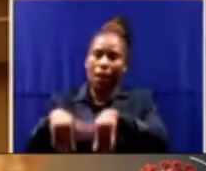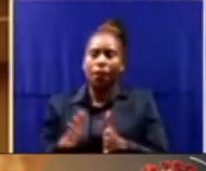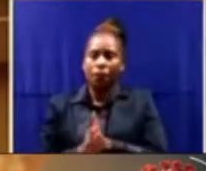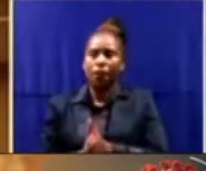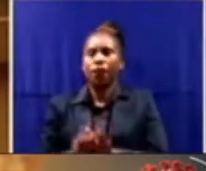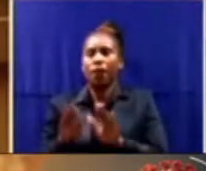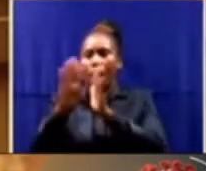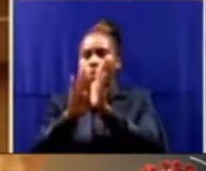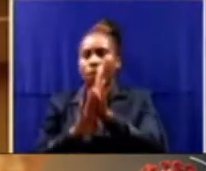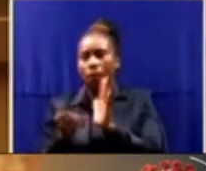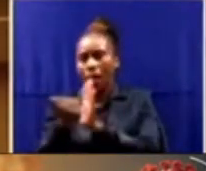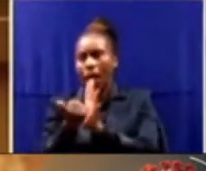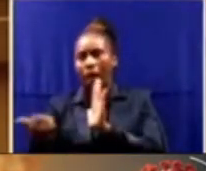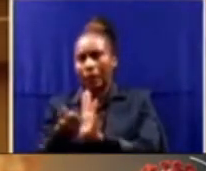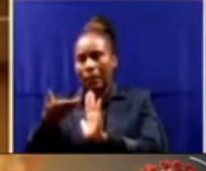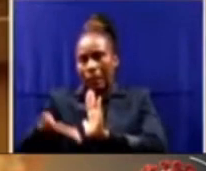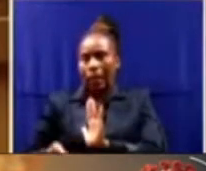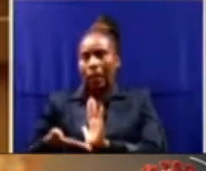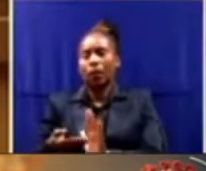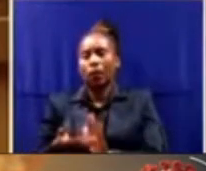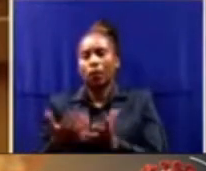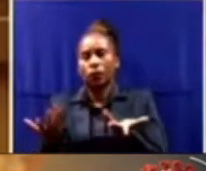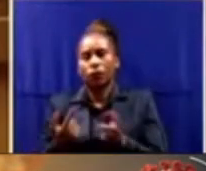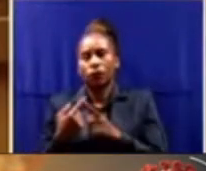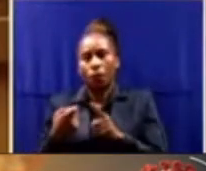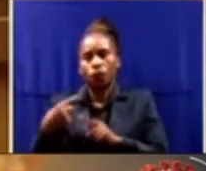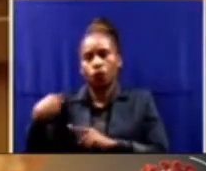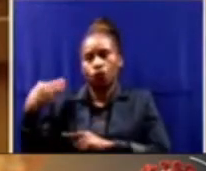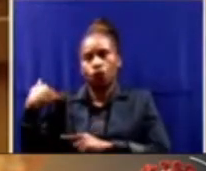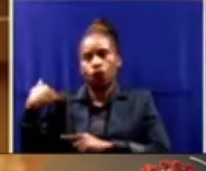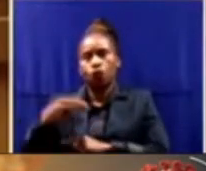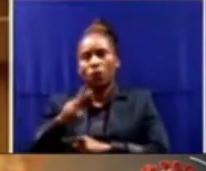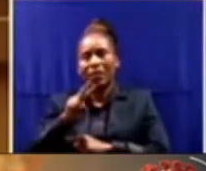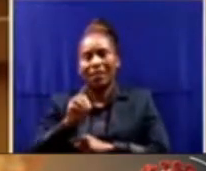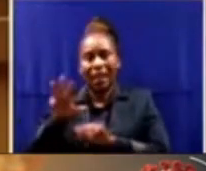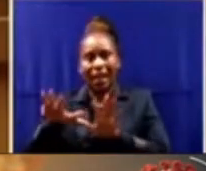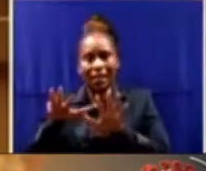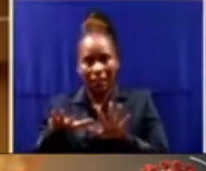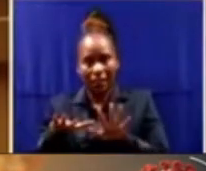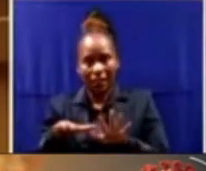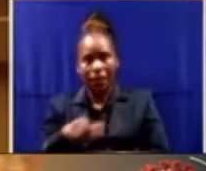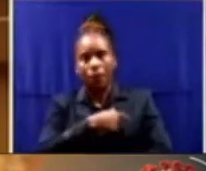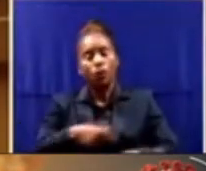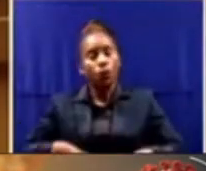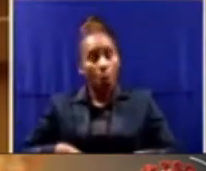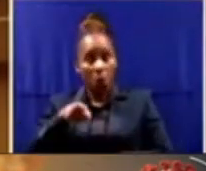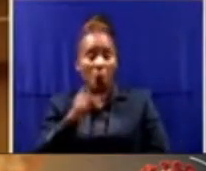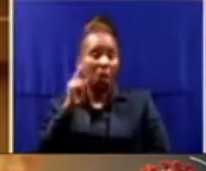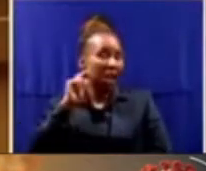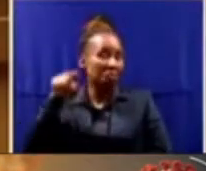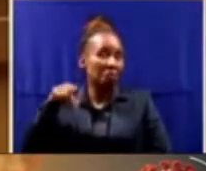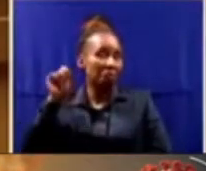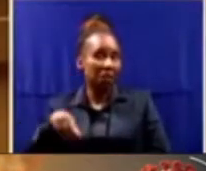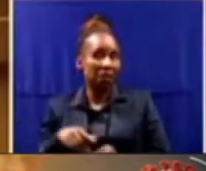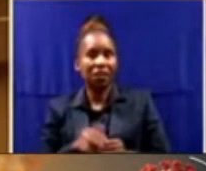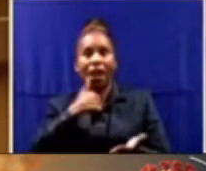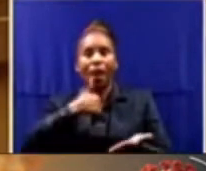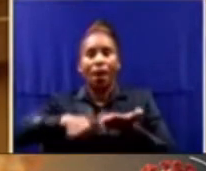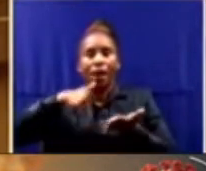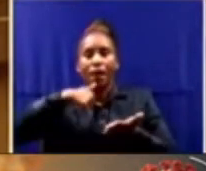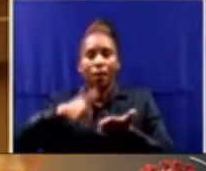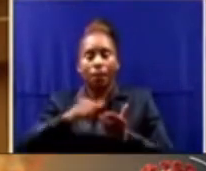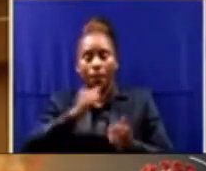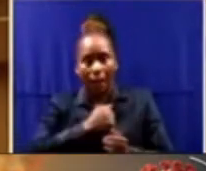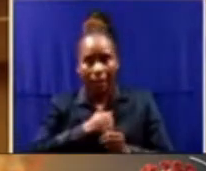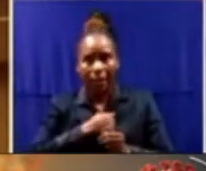in 2019. Mr. President, you have ignored my letters. You have ignored the cries of victims of violent